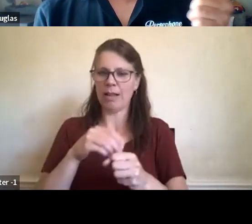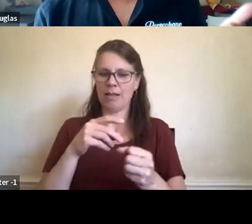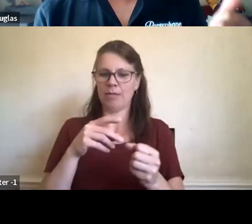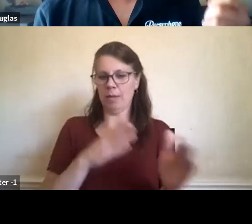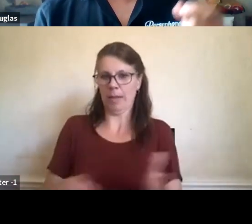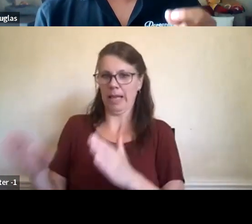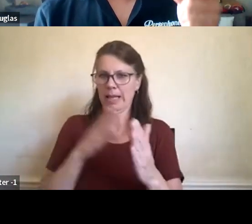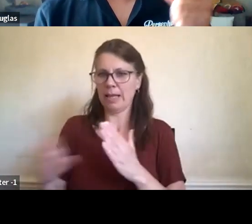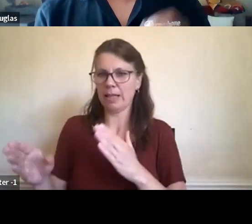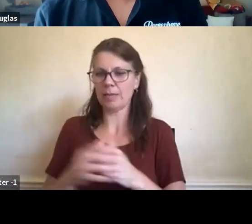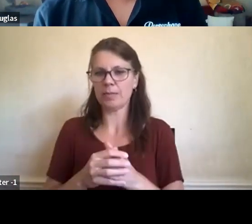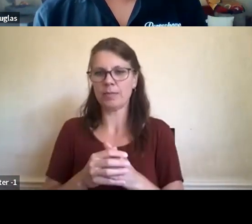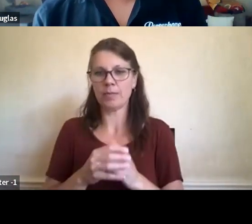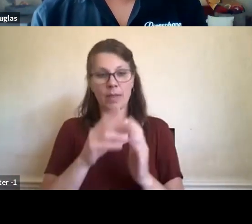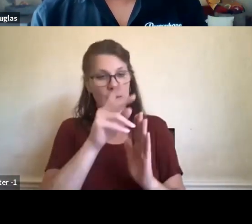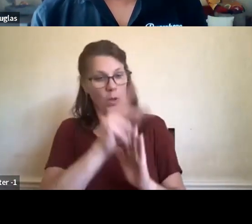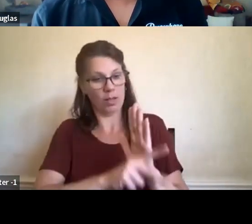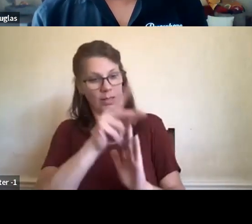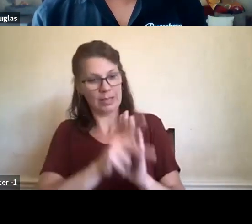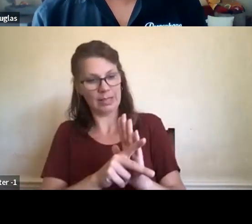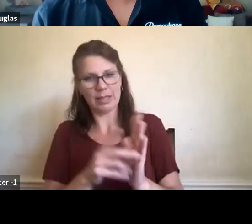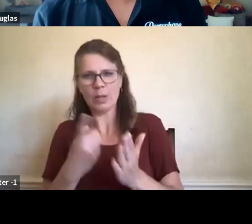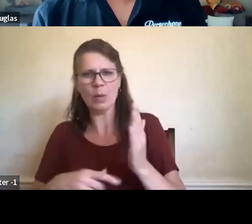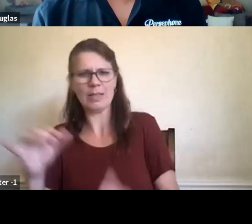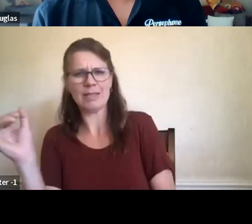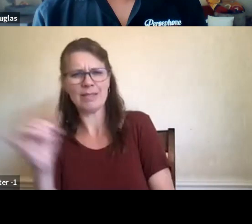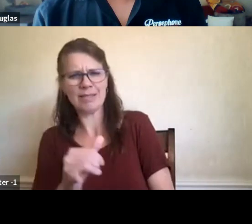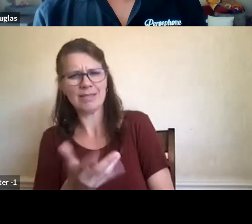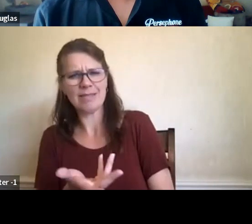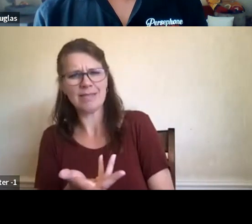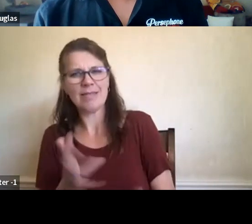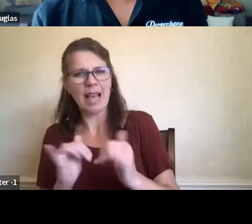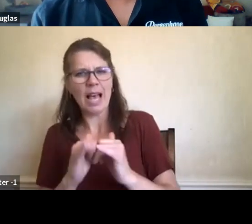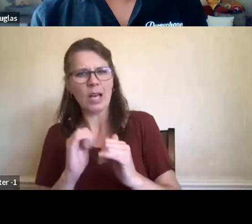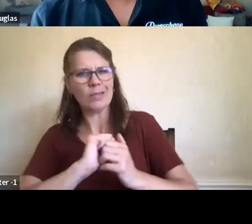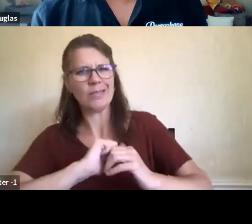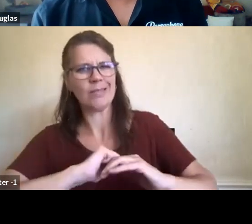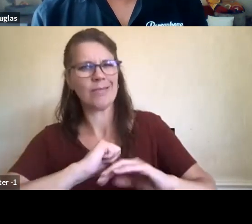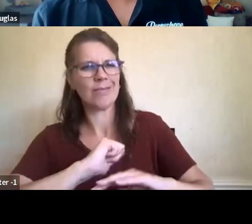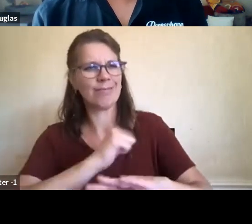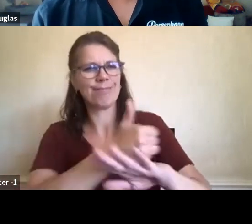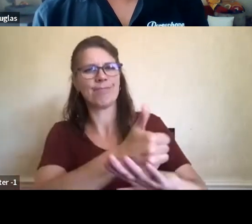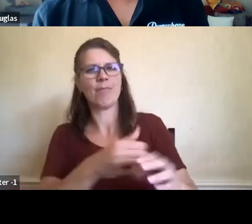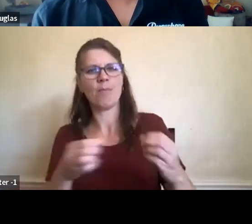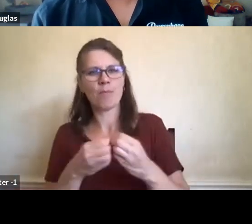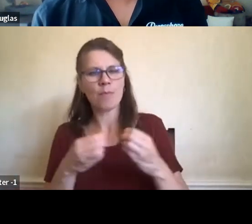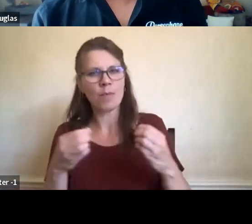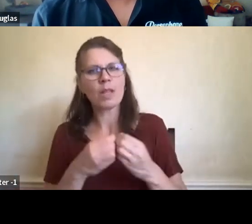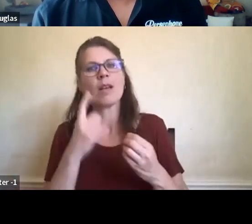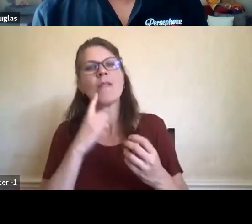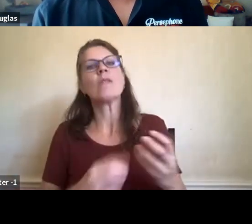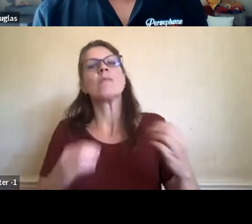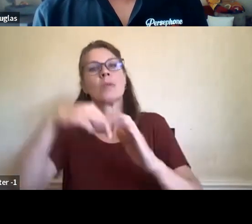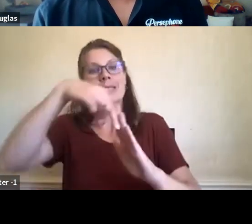we establish policy within these governing bodies to further commit to reconciliation?